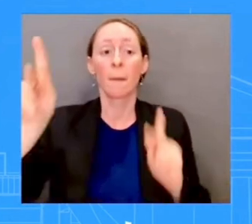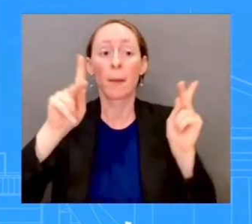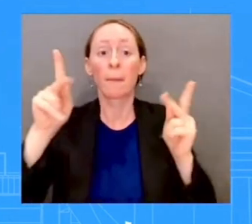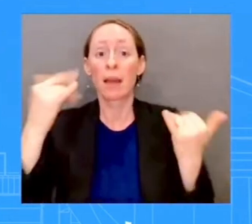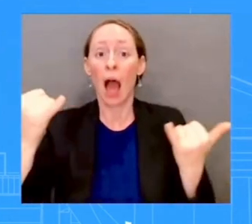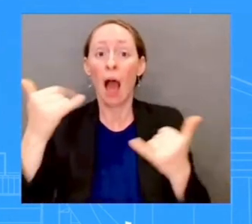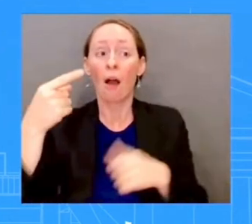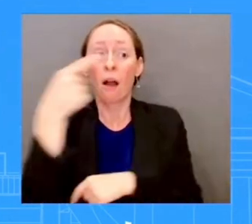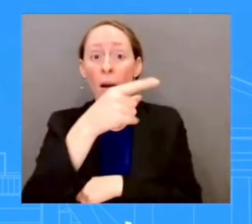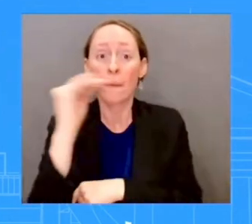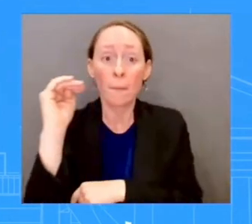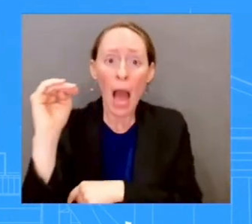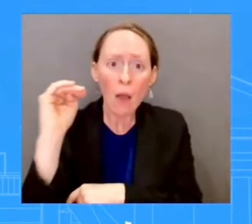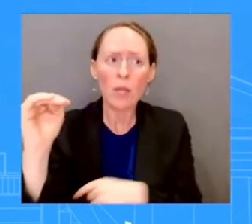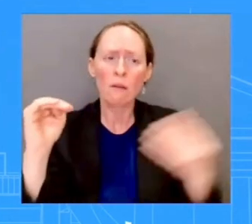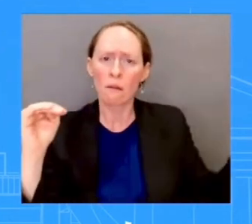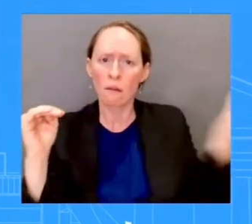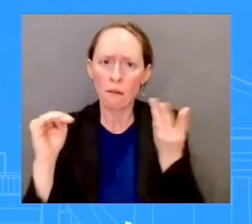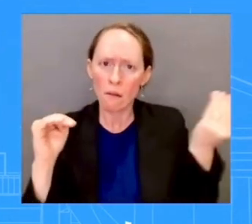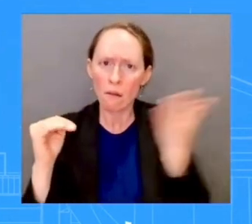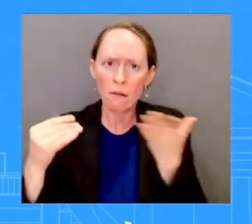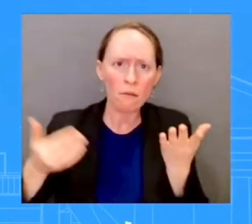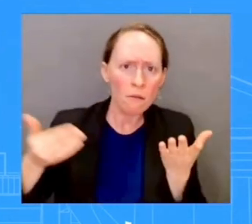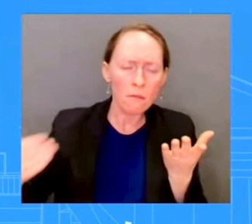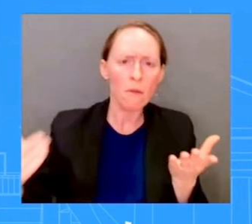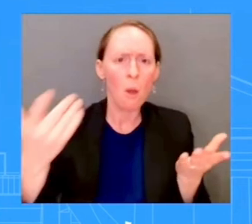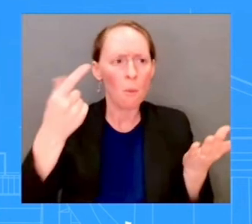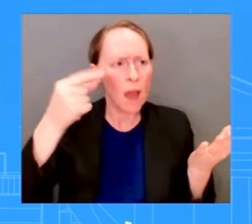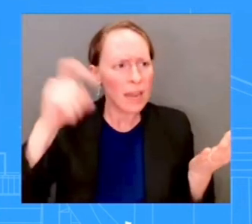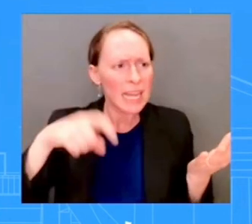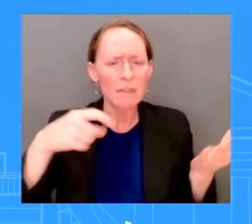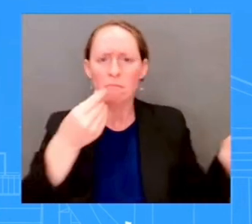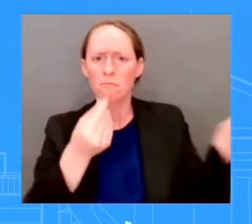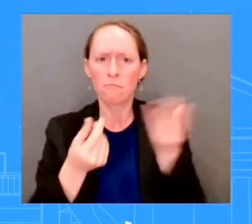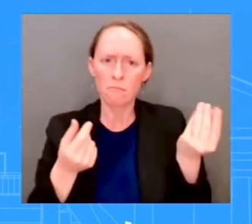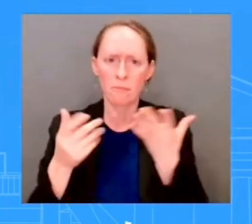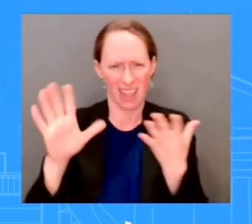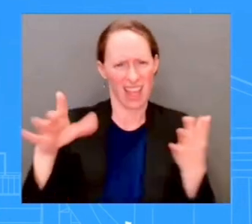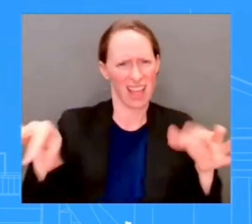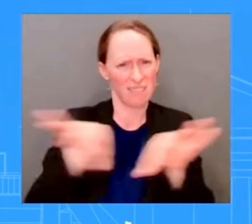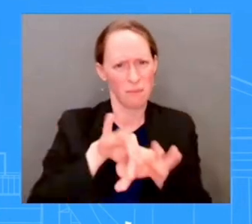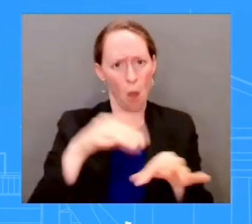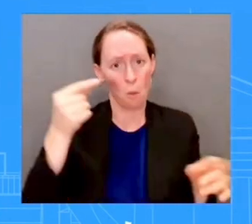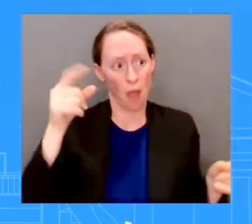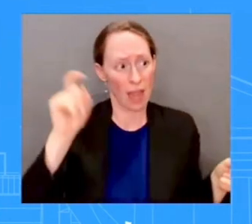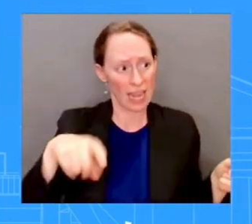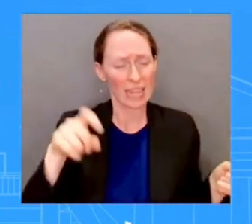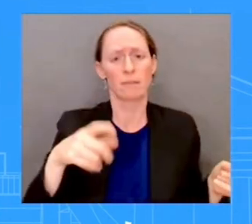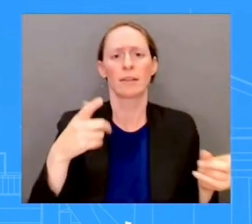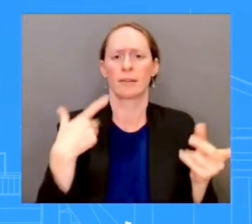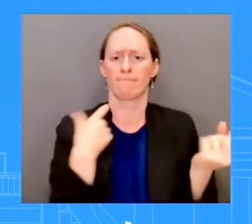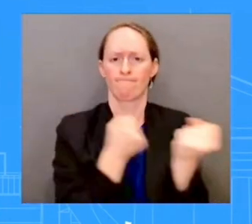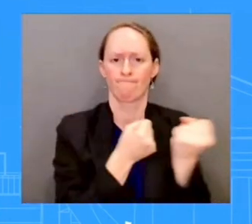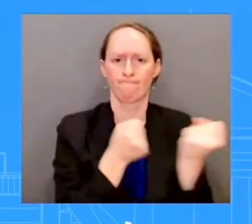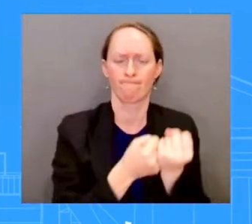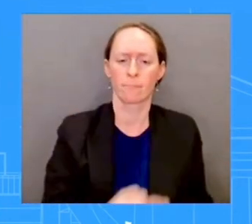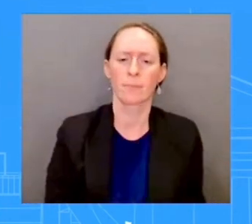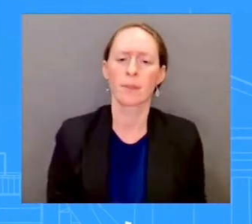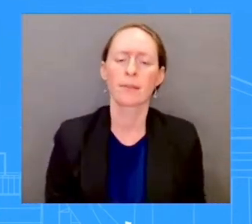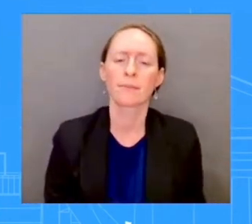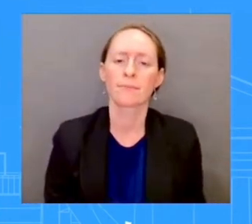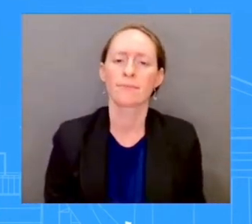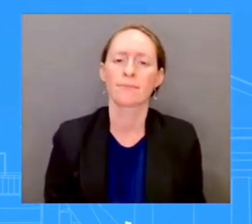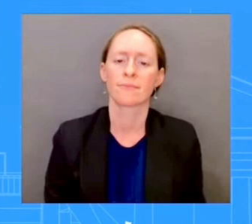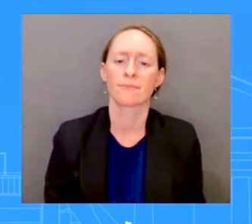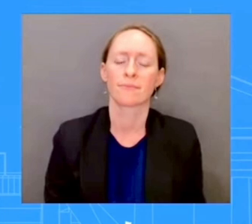to supporting the people of Maui. He has directed us to do everything that we can to accelerate recovery